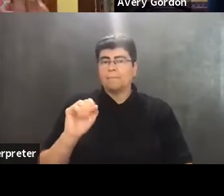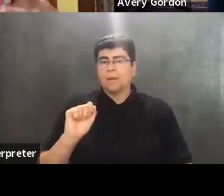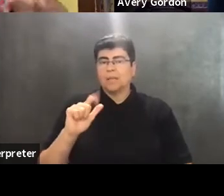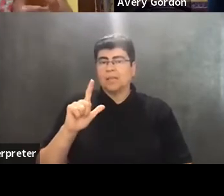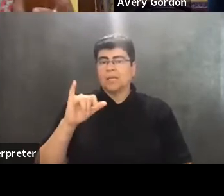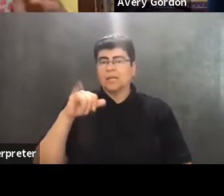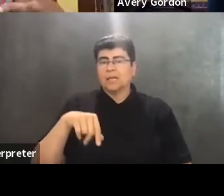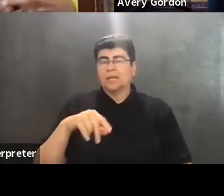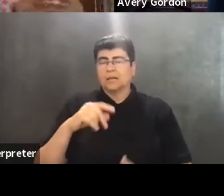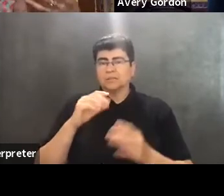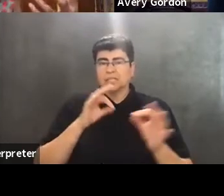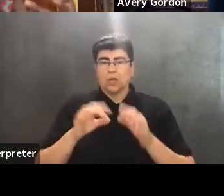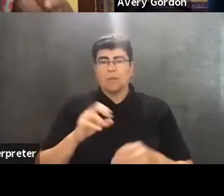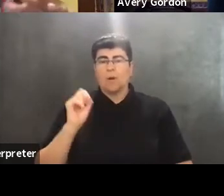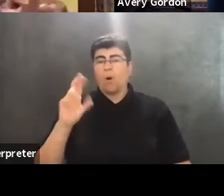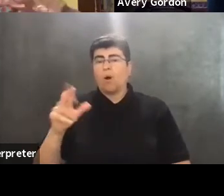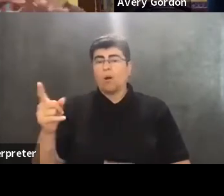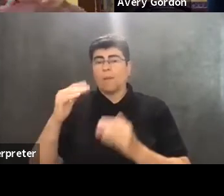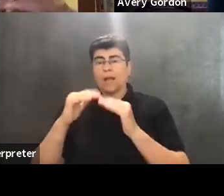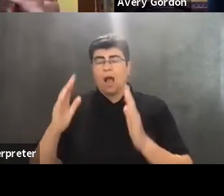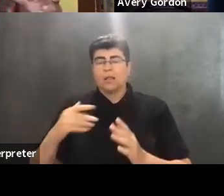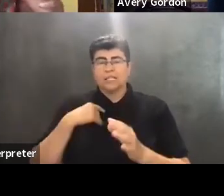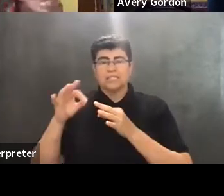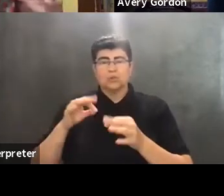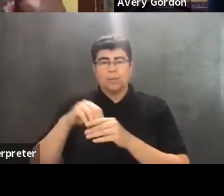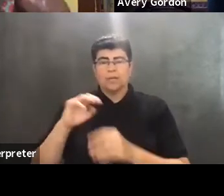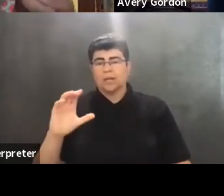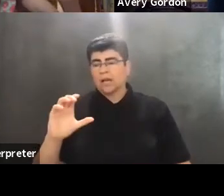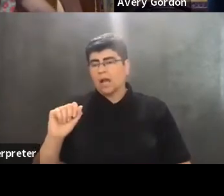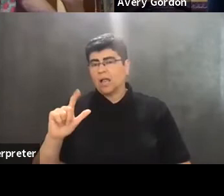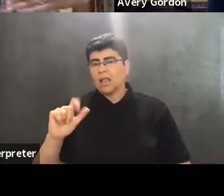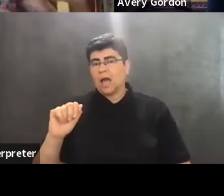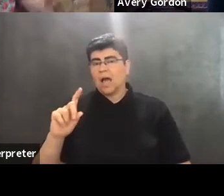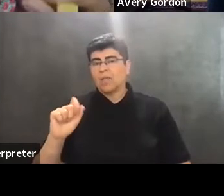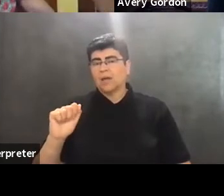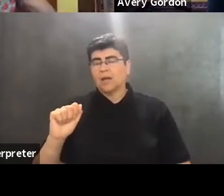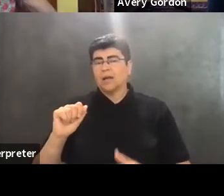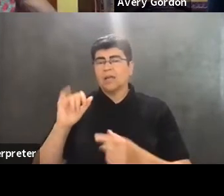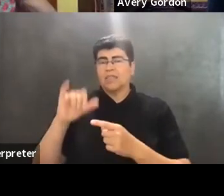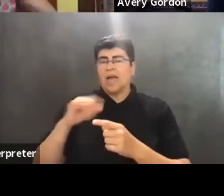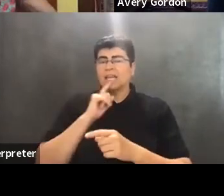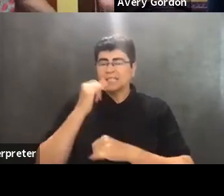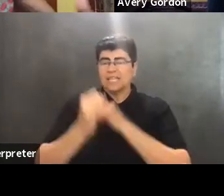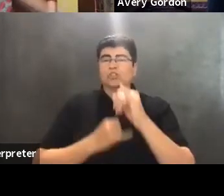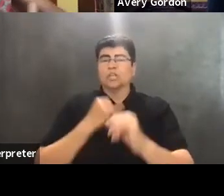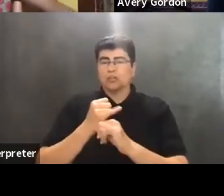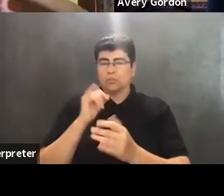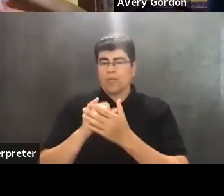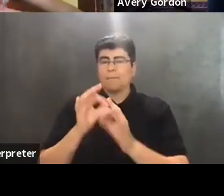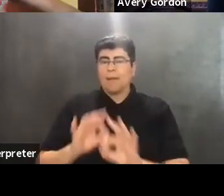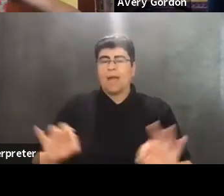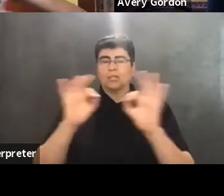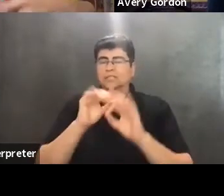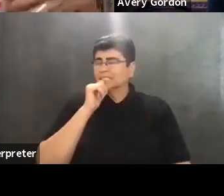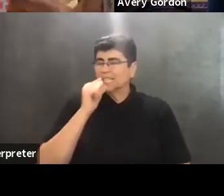colleagues is happening in Kerala, and so on, that there is an internationalism that matters. It